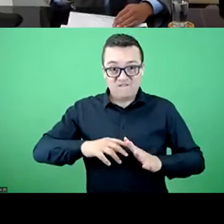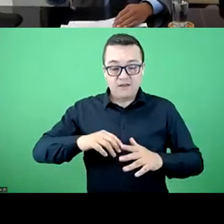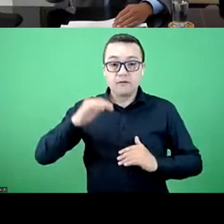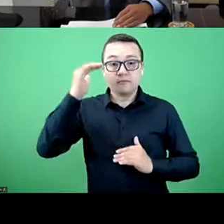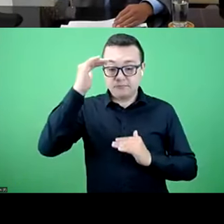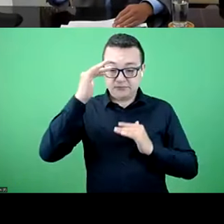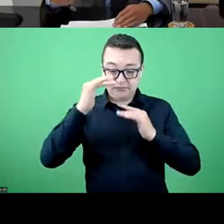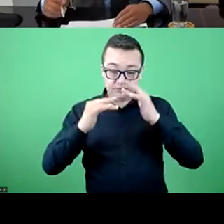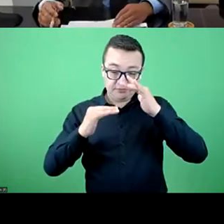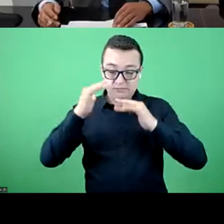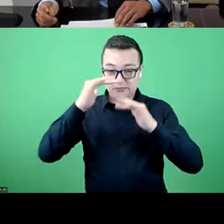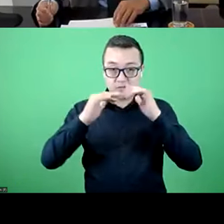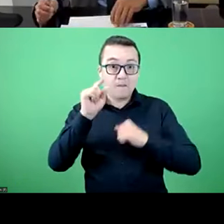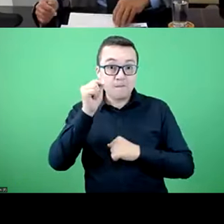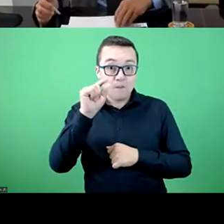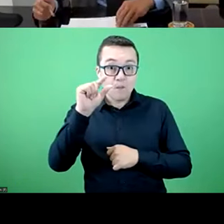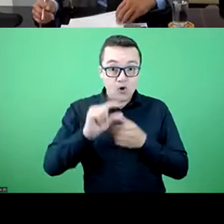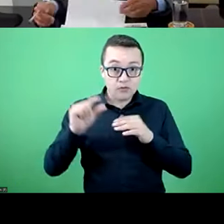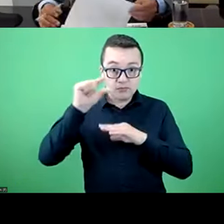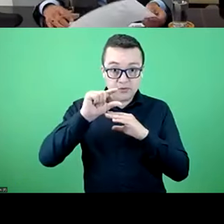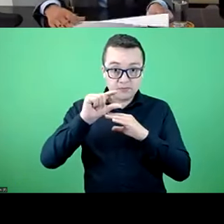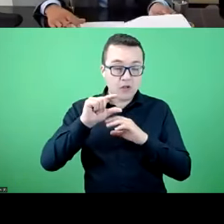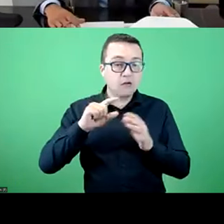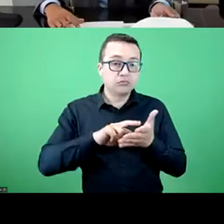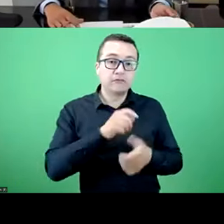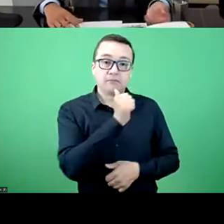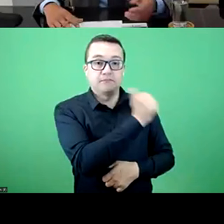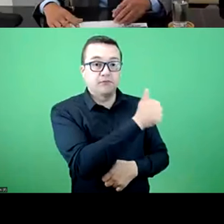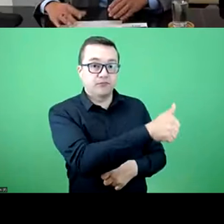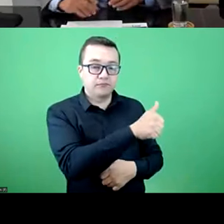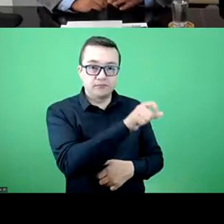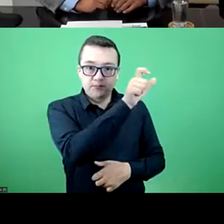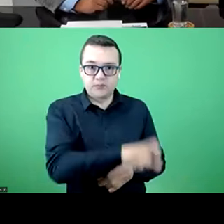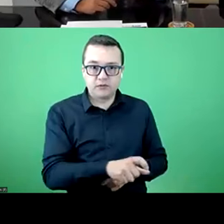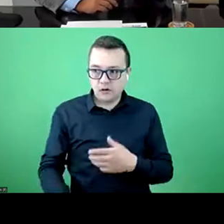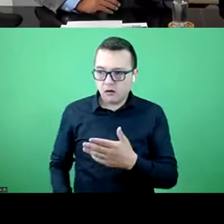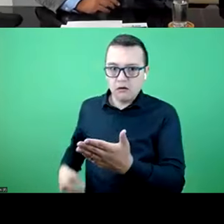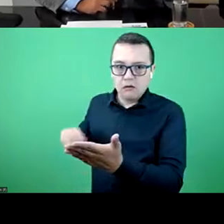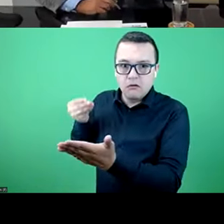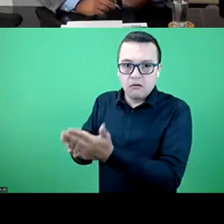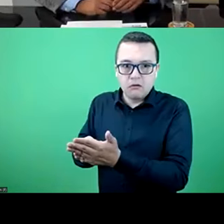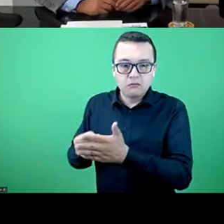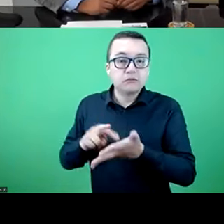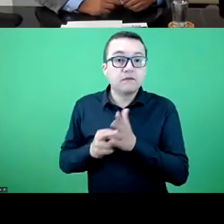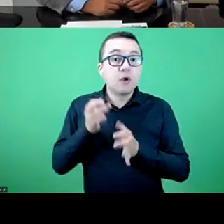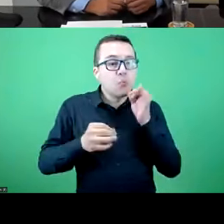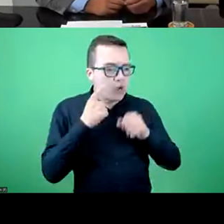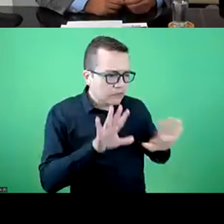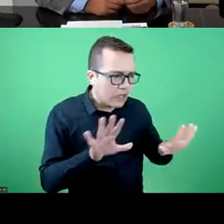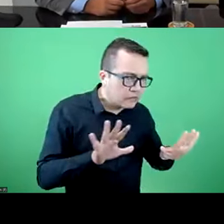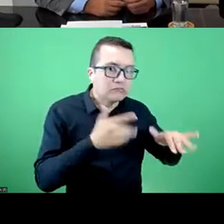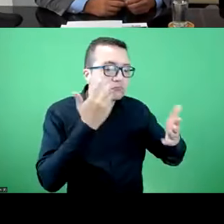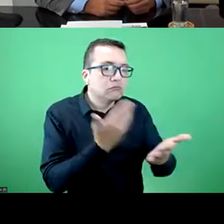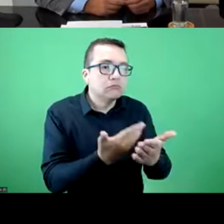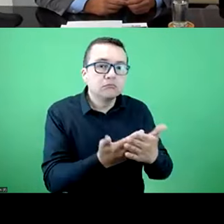when the contract ends, the patient suffers the consequences with any kind of